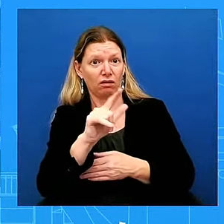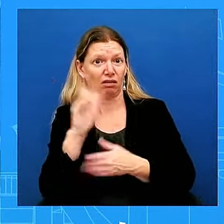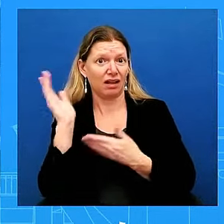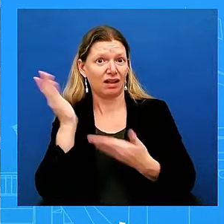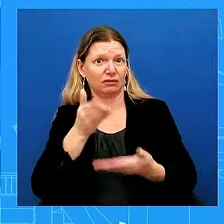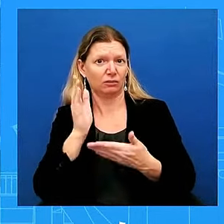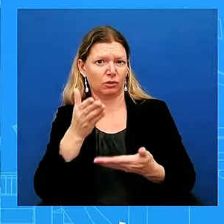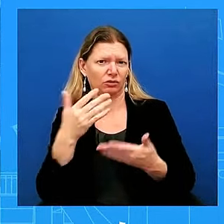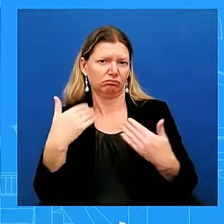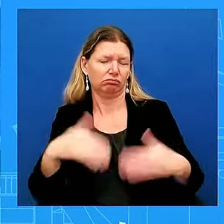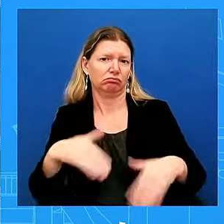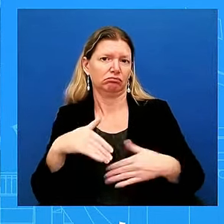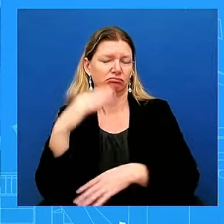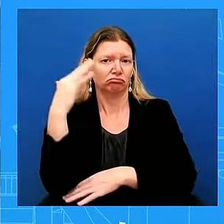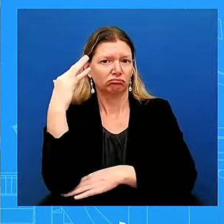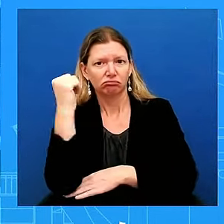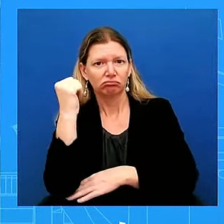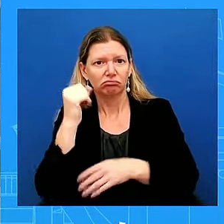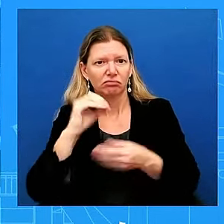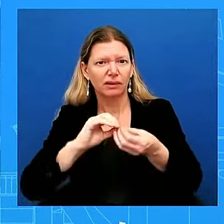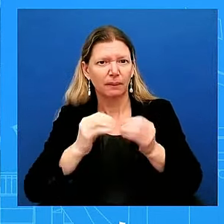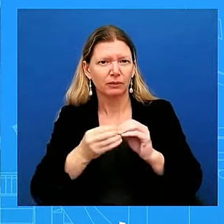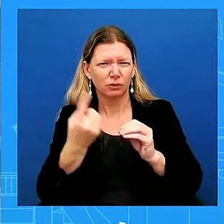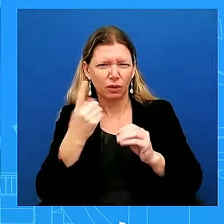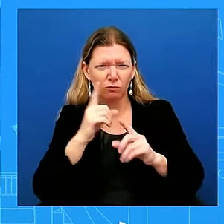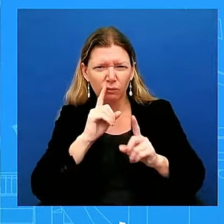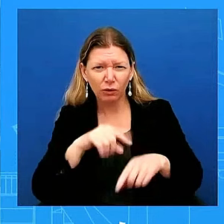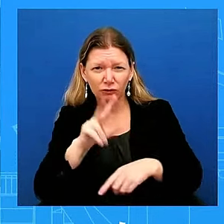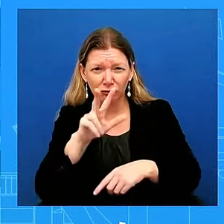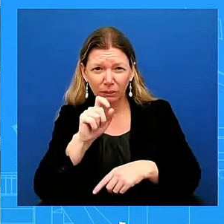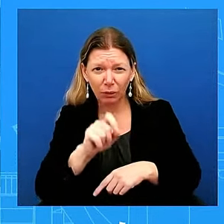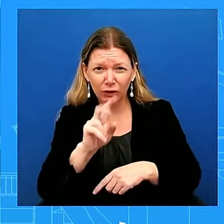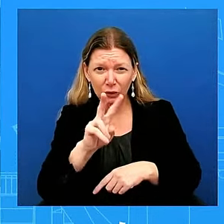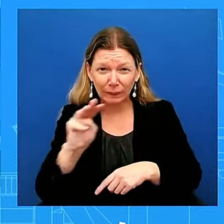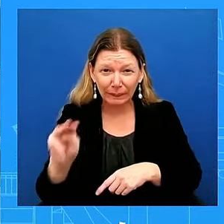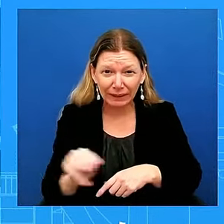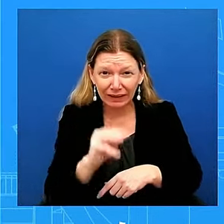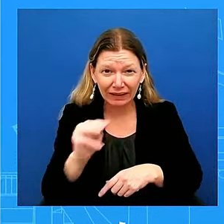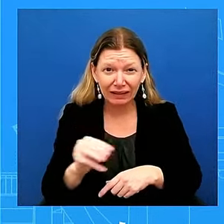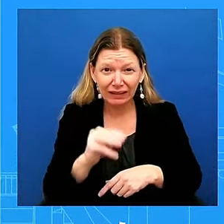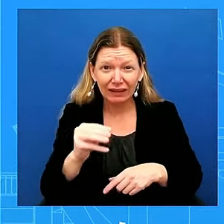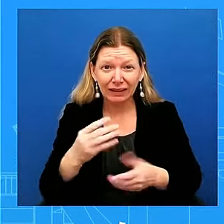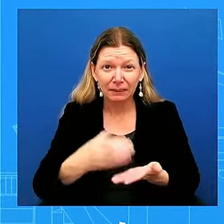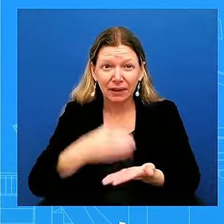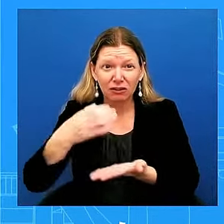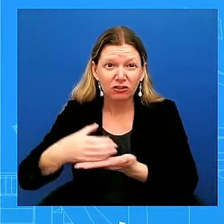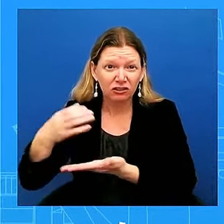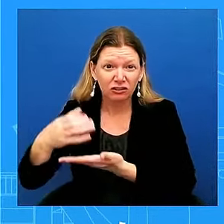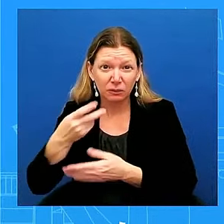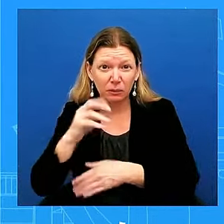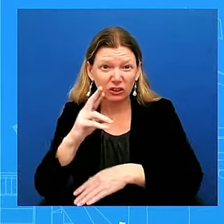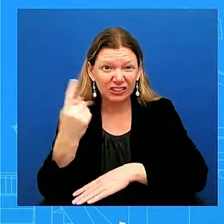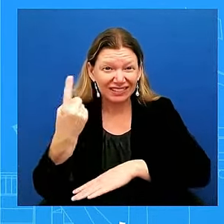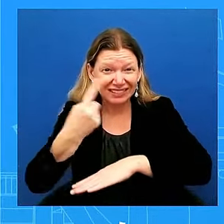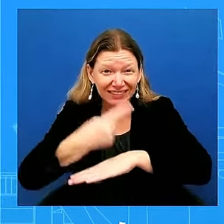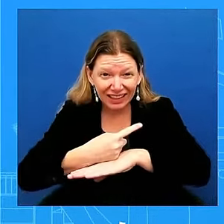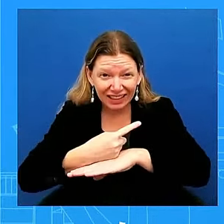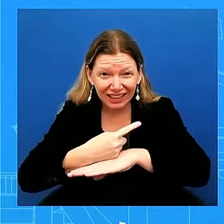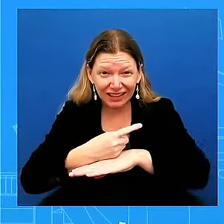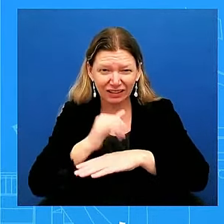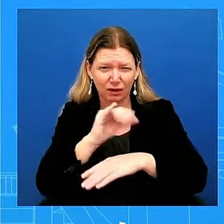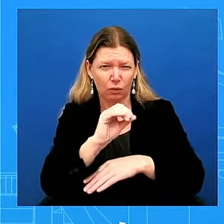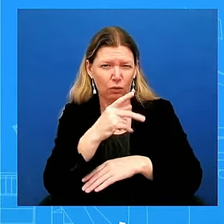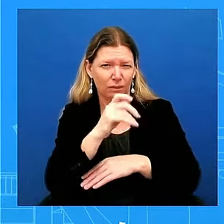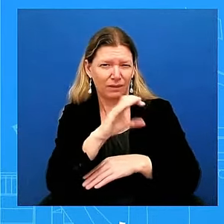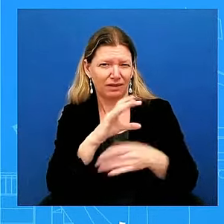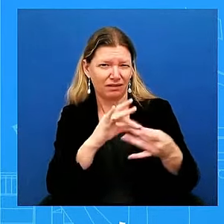OPEC. That's about $90 billion a year. So when do we cut off that revenue? Ms. We have not lifted any – a single sanction. If anything, as I said